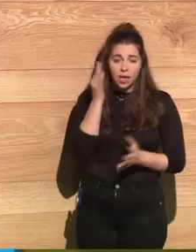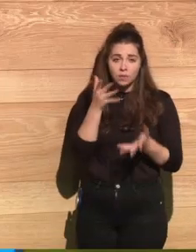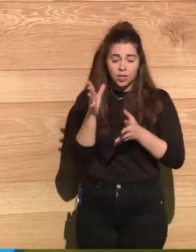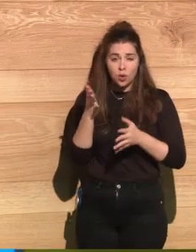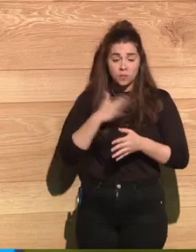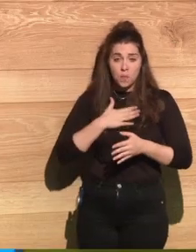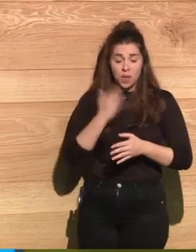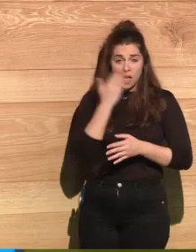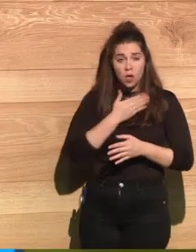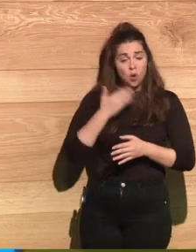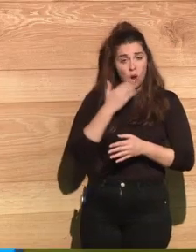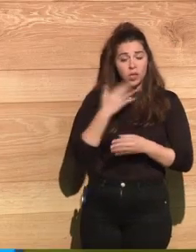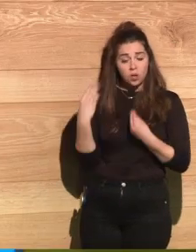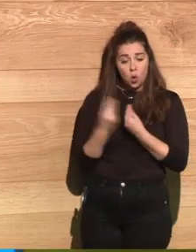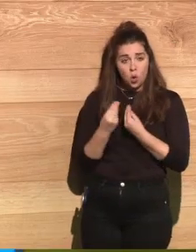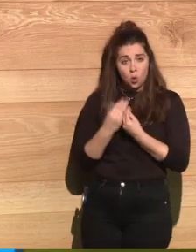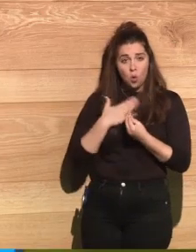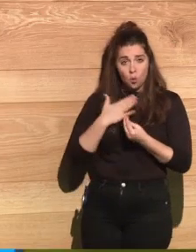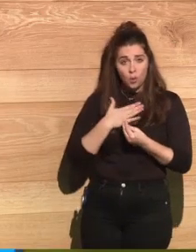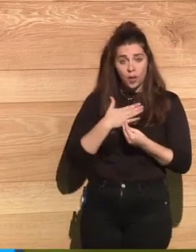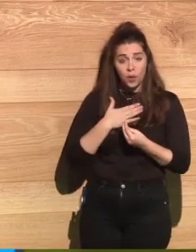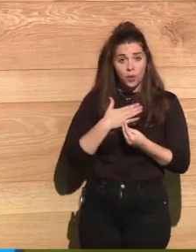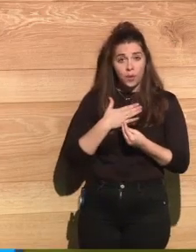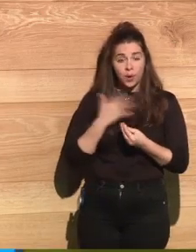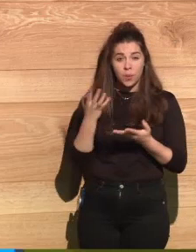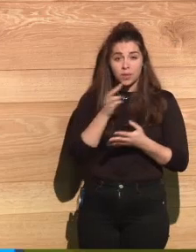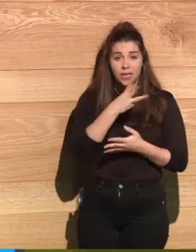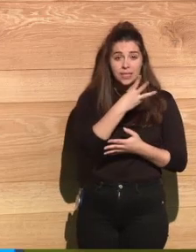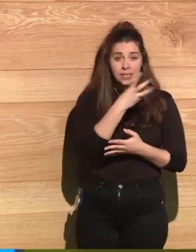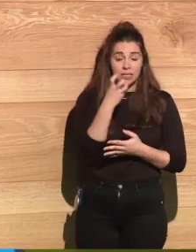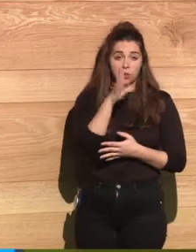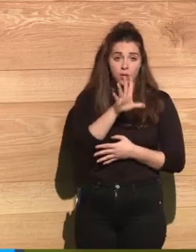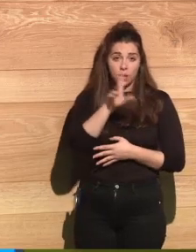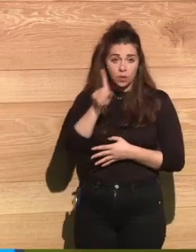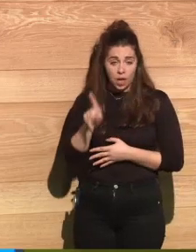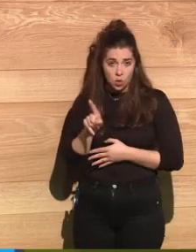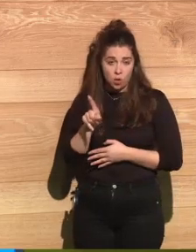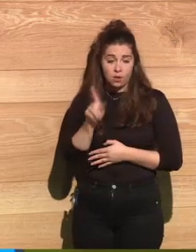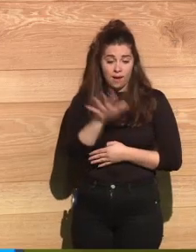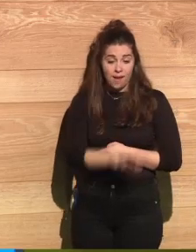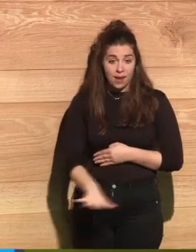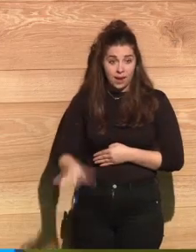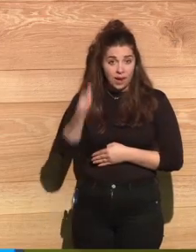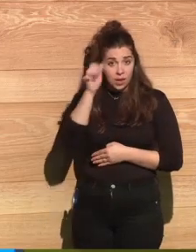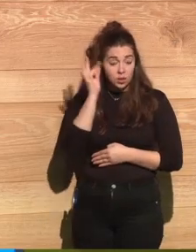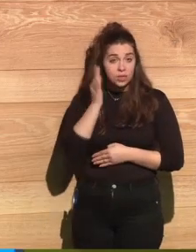351 girls from my girls' school were at the center part